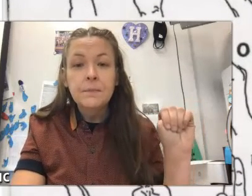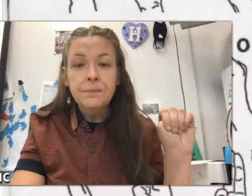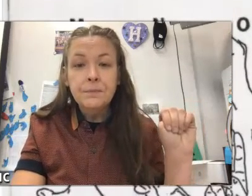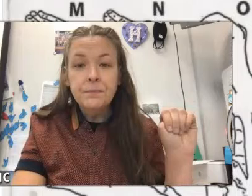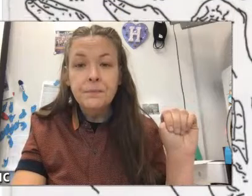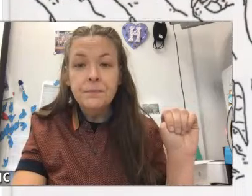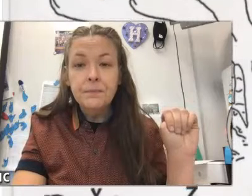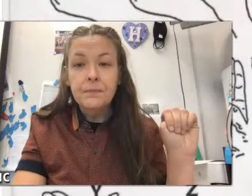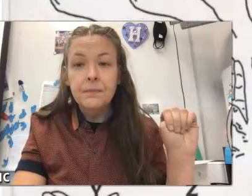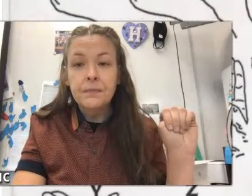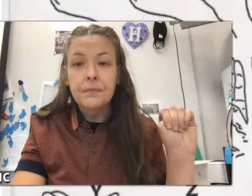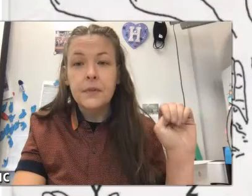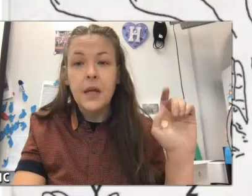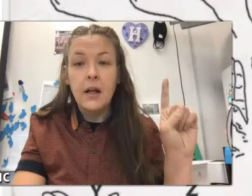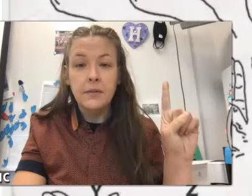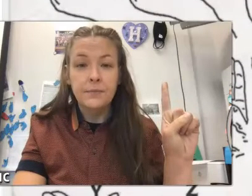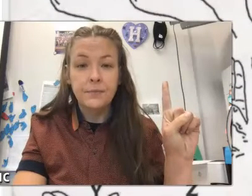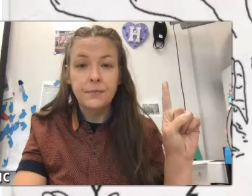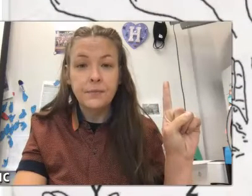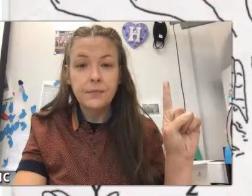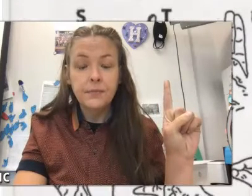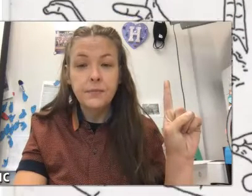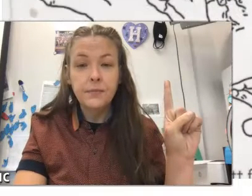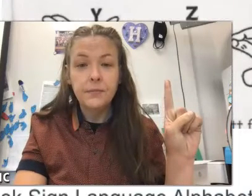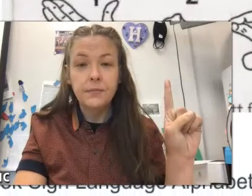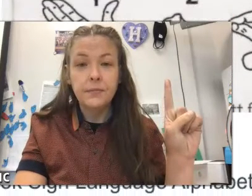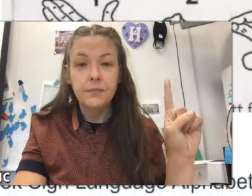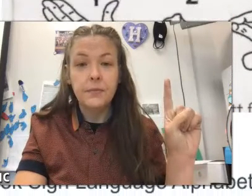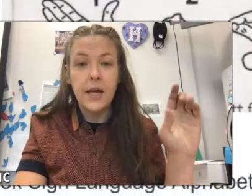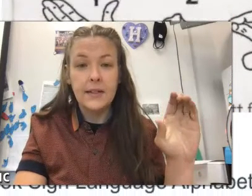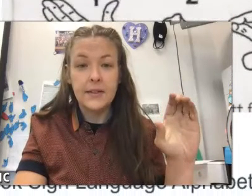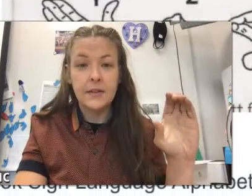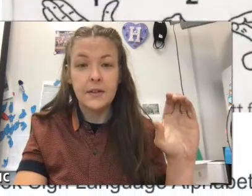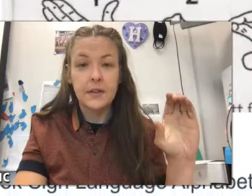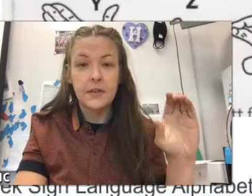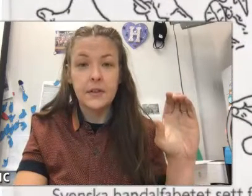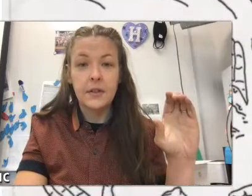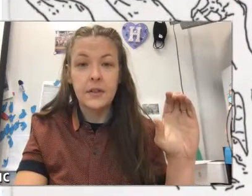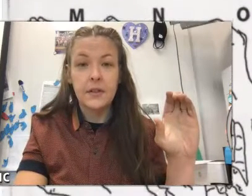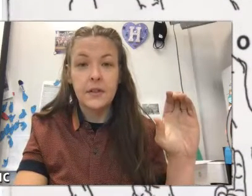L, S,